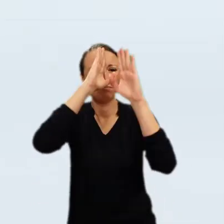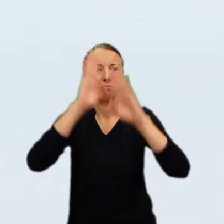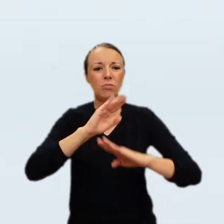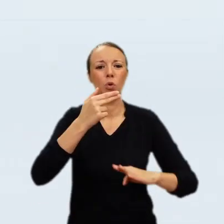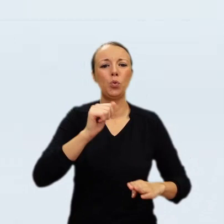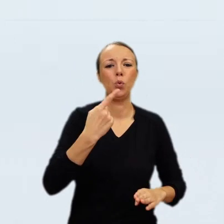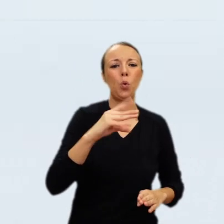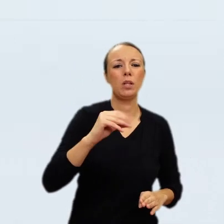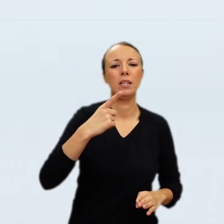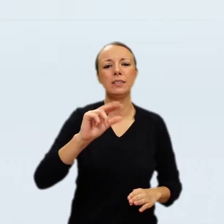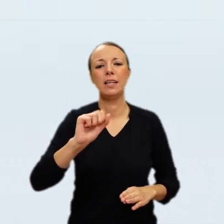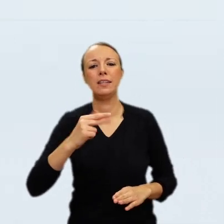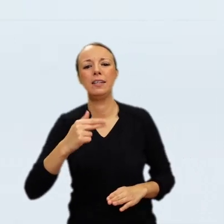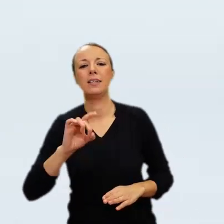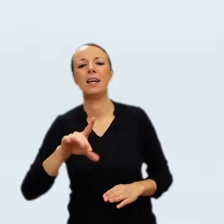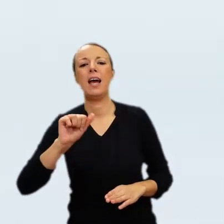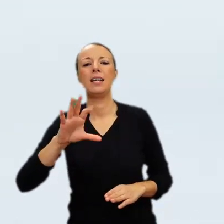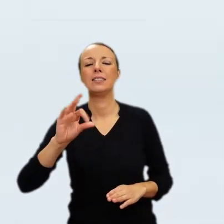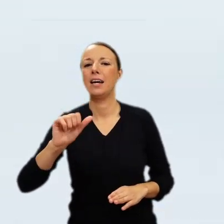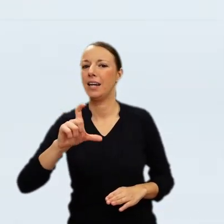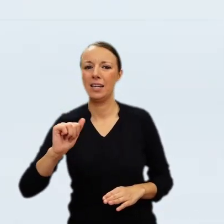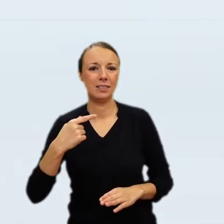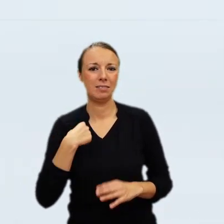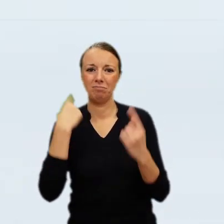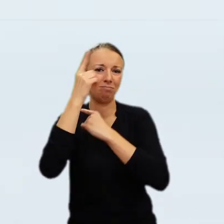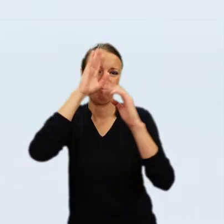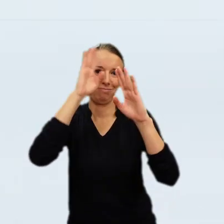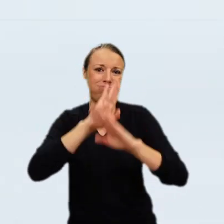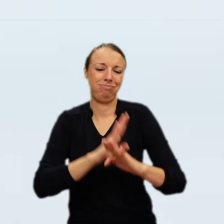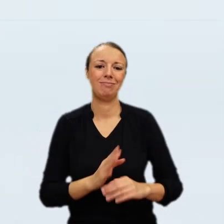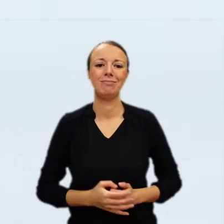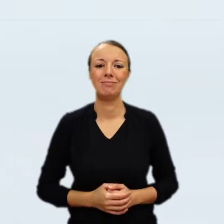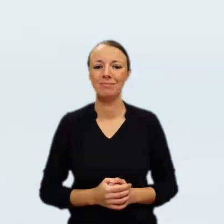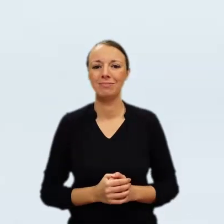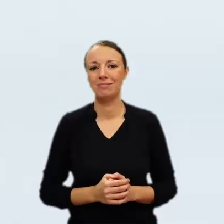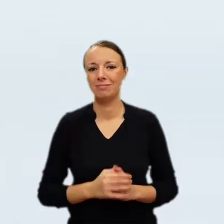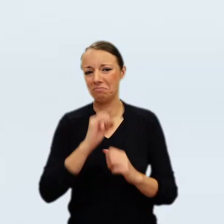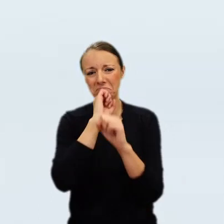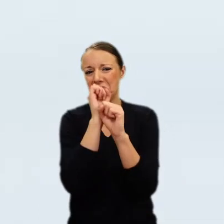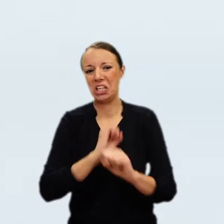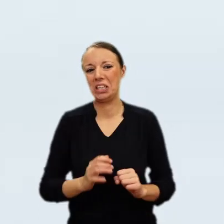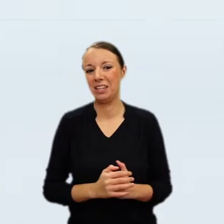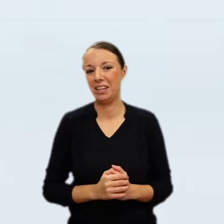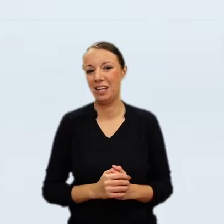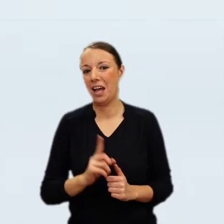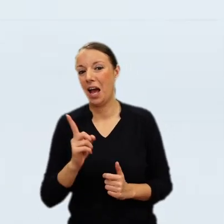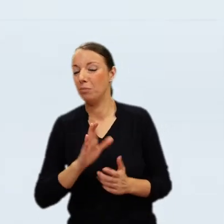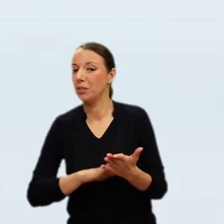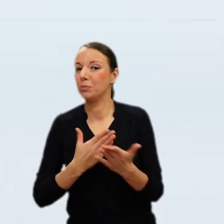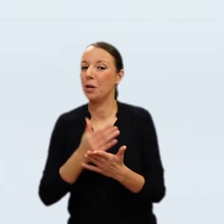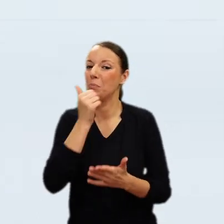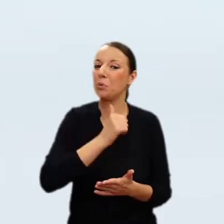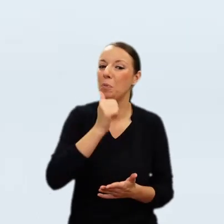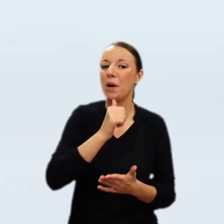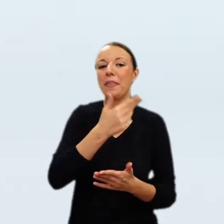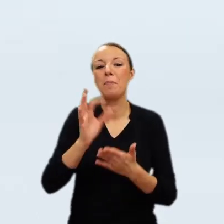of it in the warm New York four o'clock light we're drifting back and forth between each other like a tree breathing through its